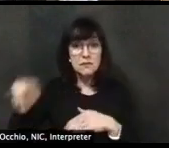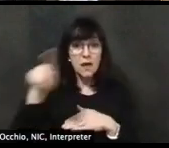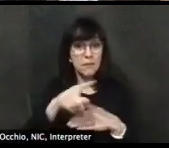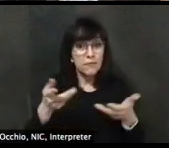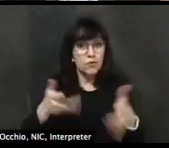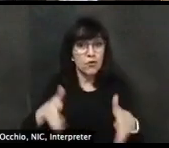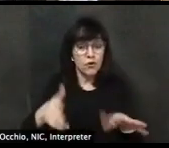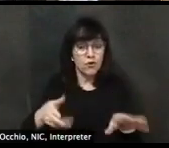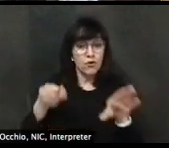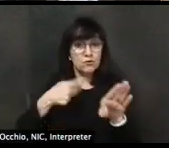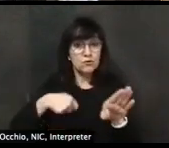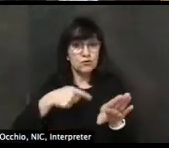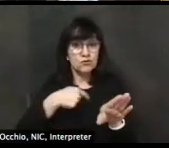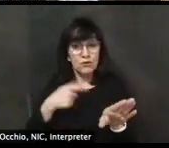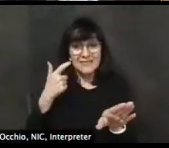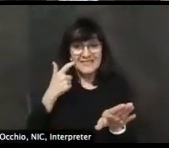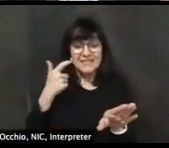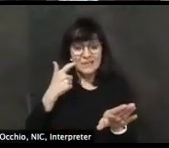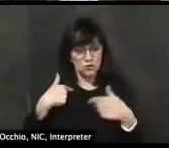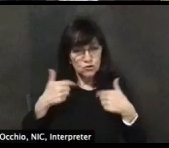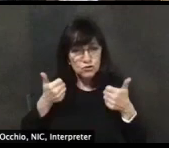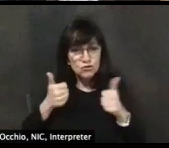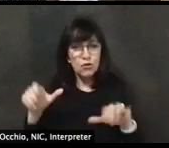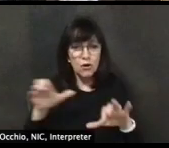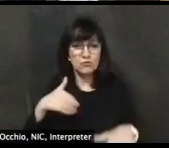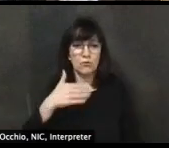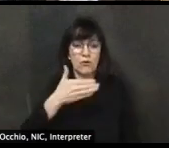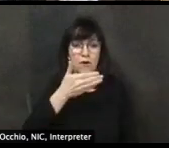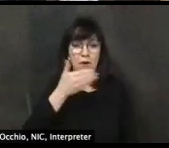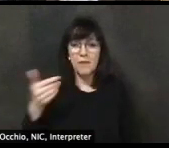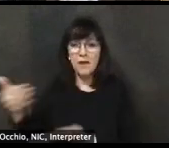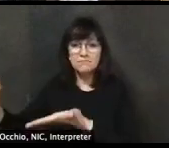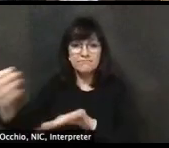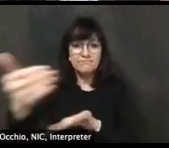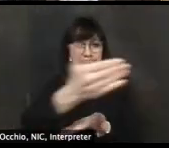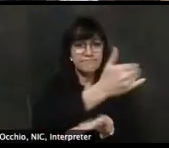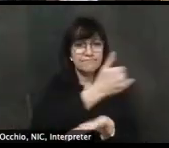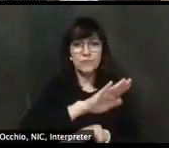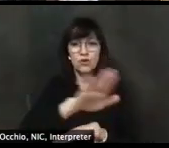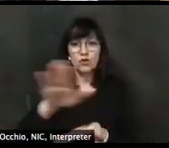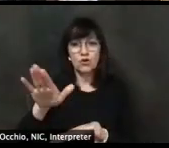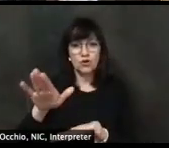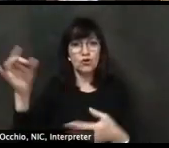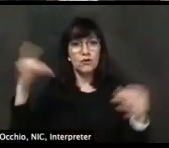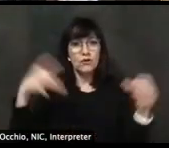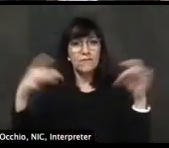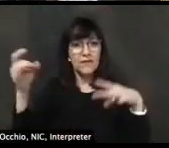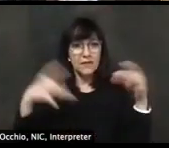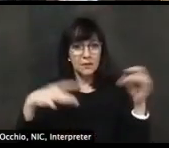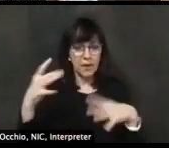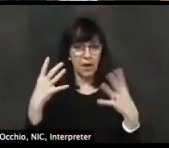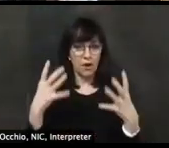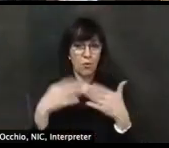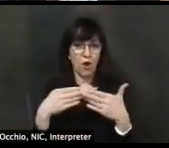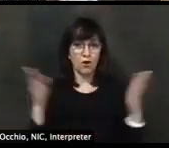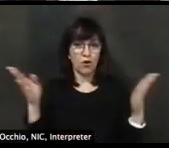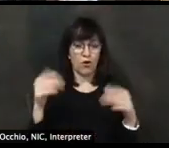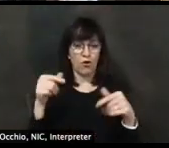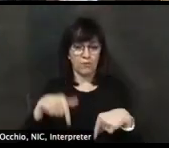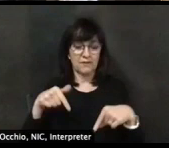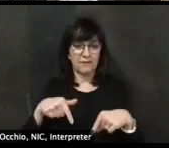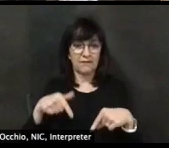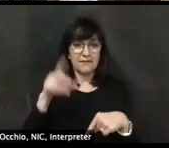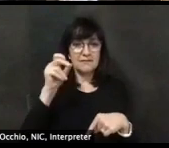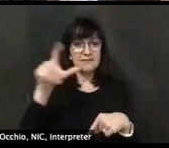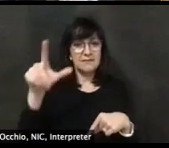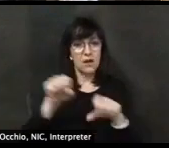take all of your input and safely consider how to reopen Delaware's economy. Our governor has emphasized so many